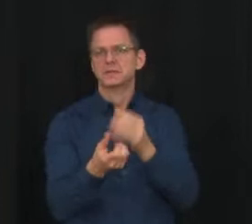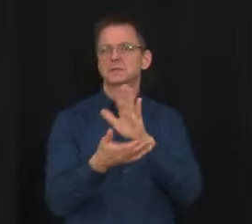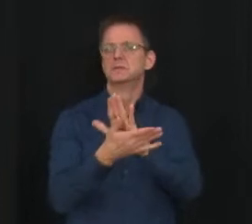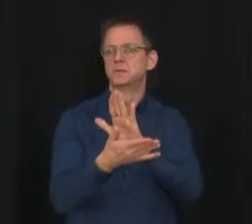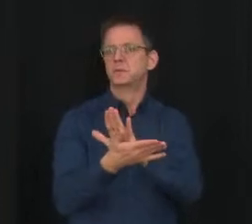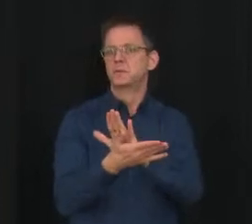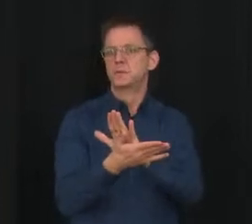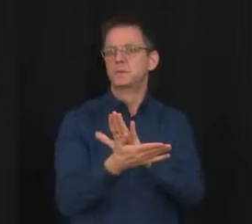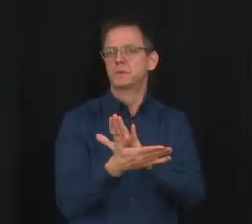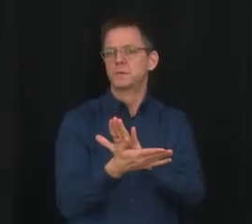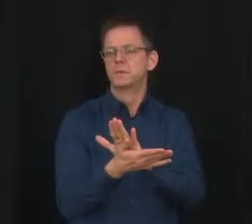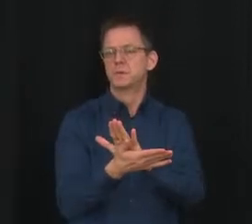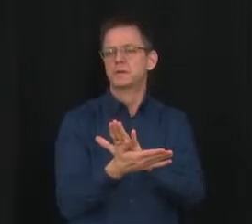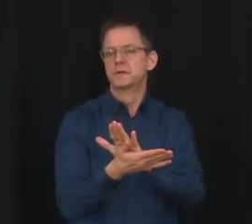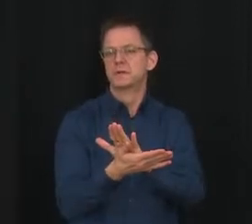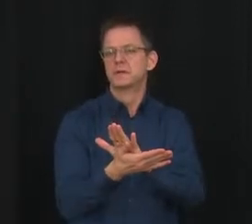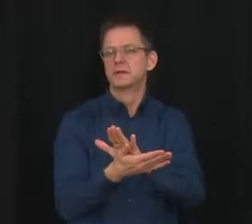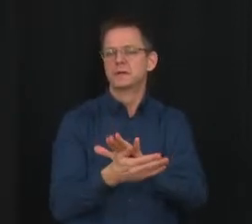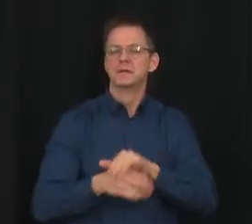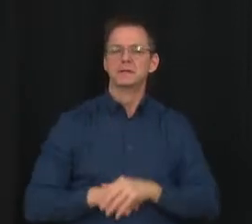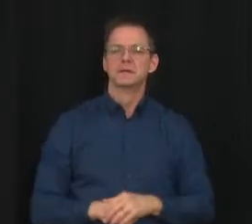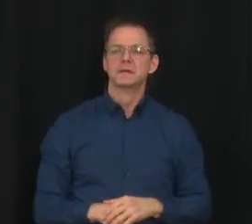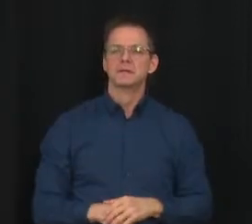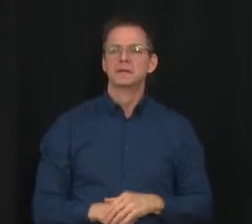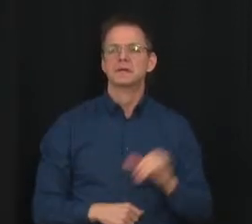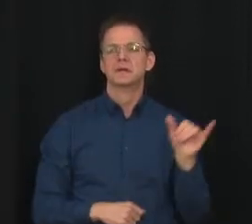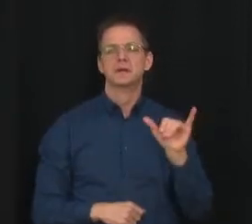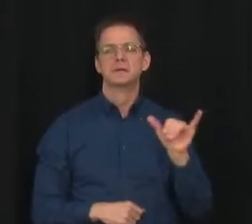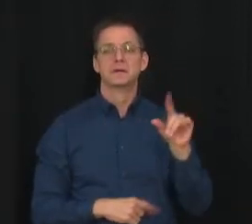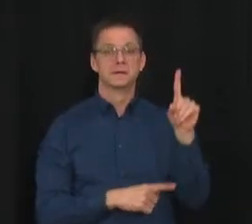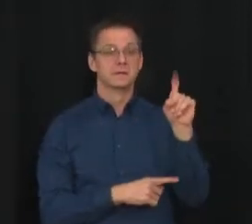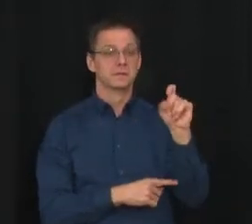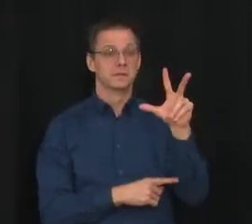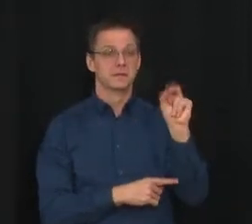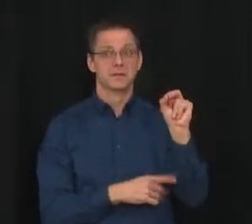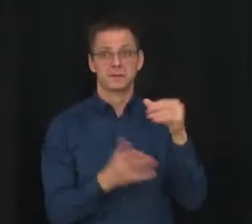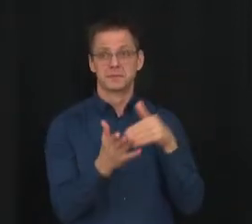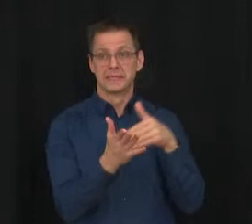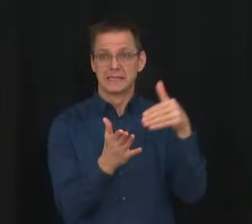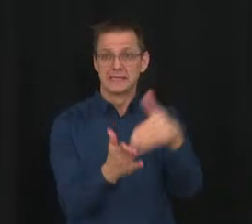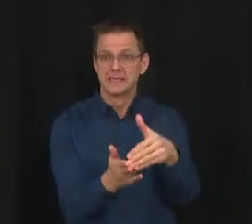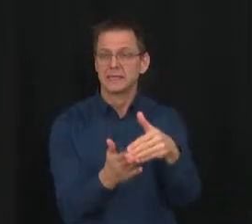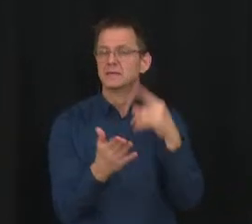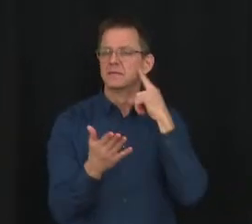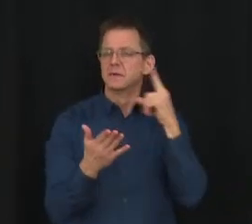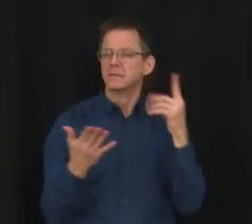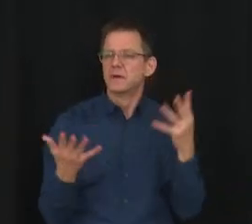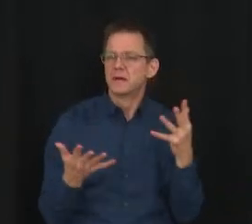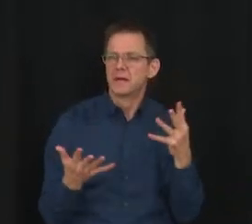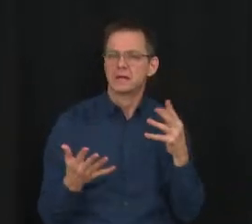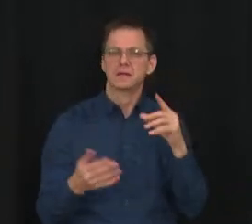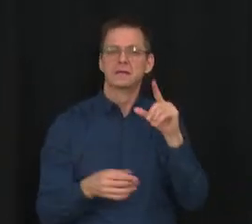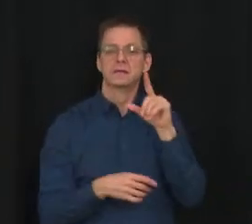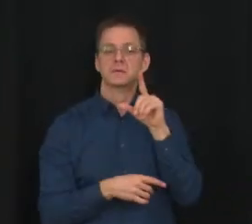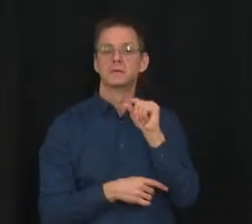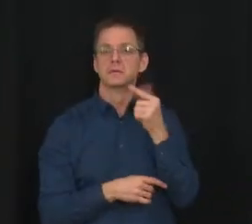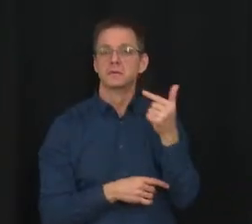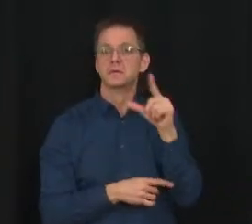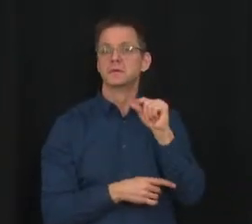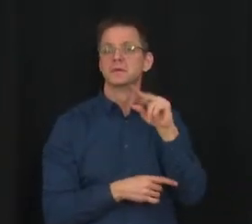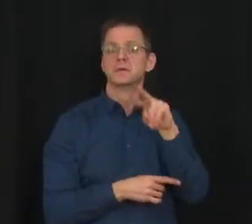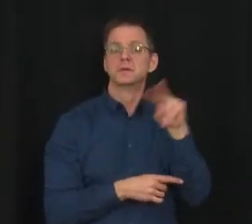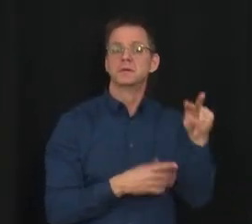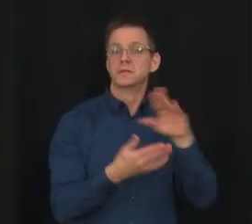mitigation funding for the 21-22 school year. We've also allowed school authorities to access taxpayer-funded